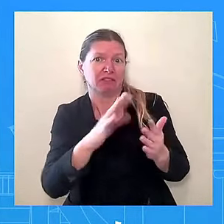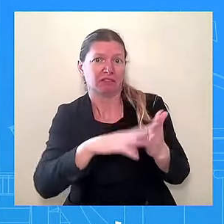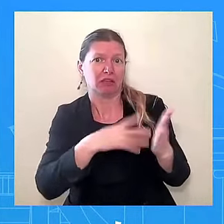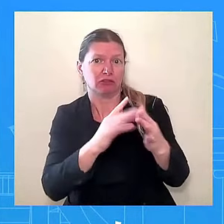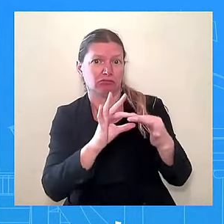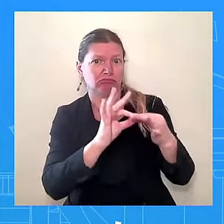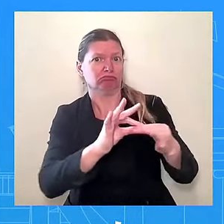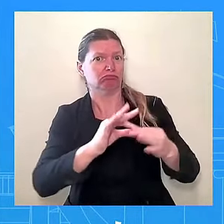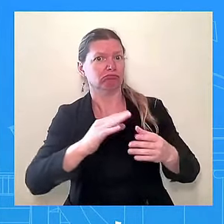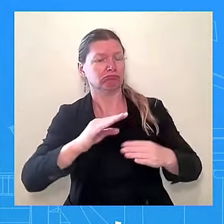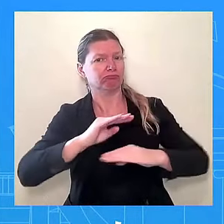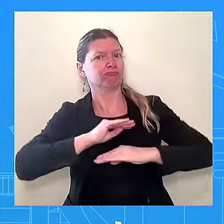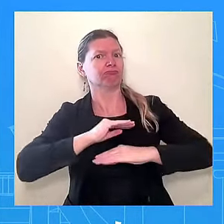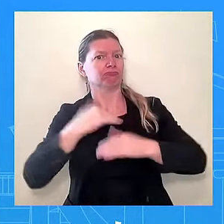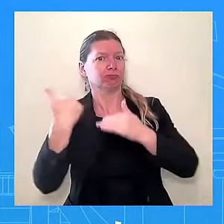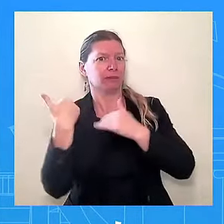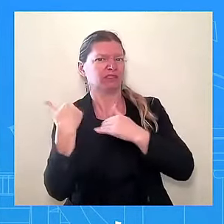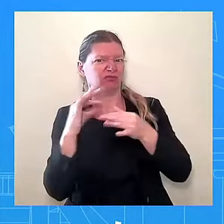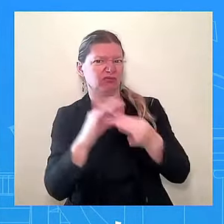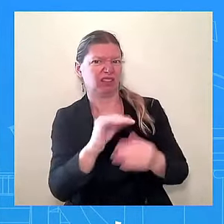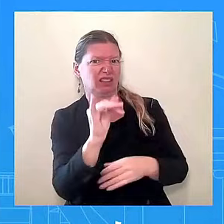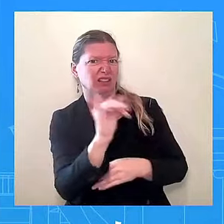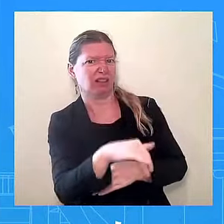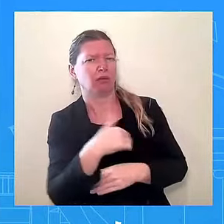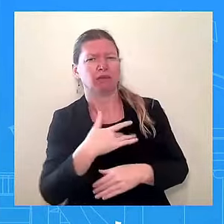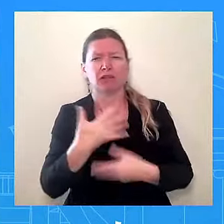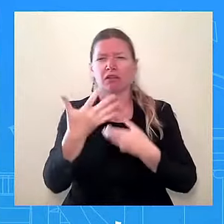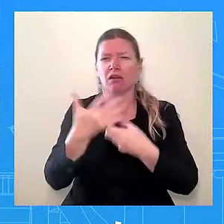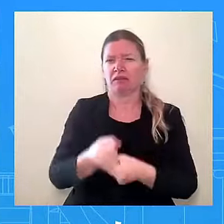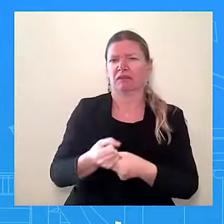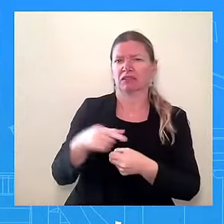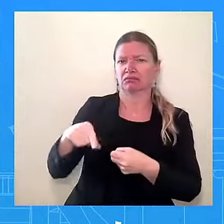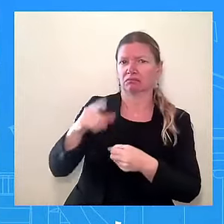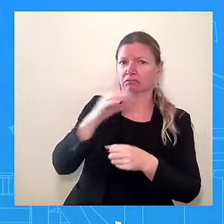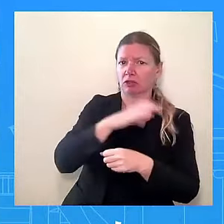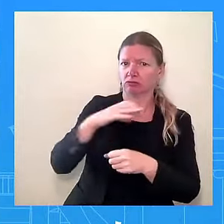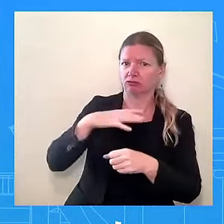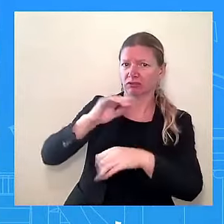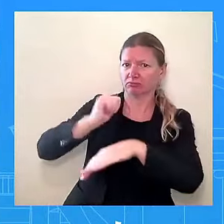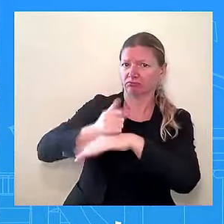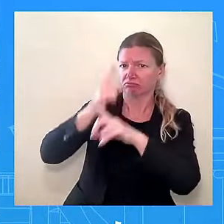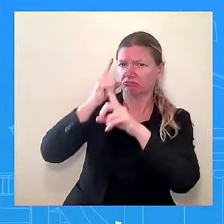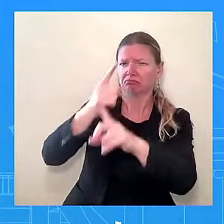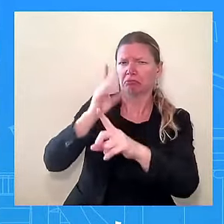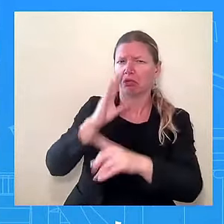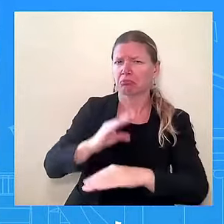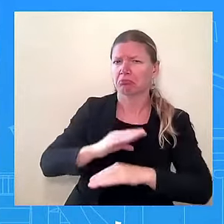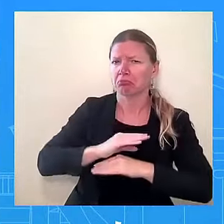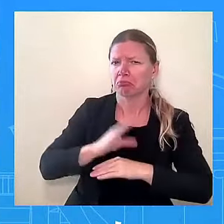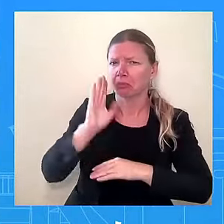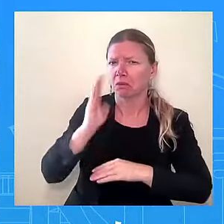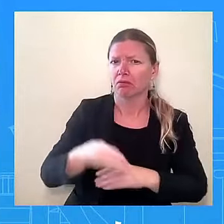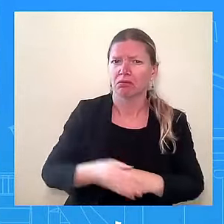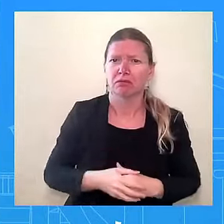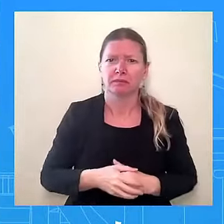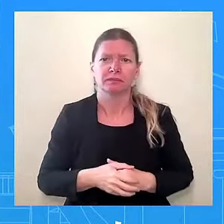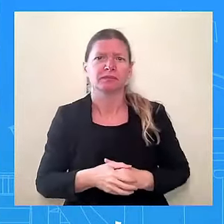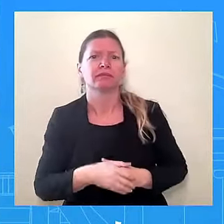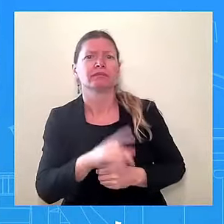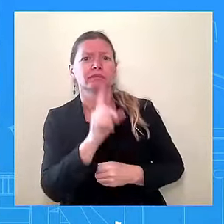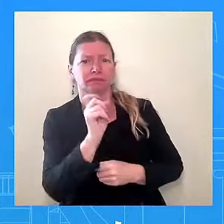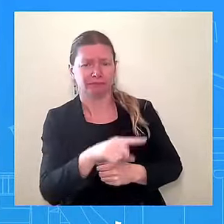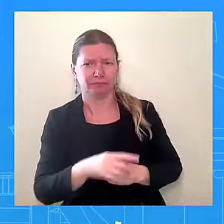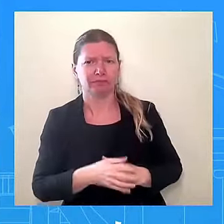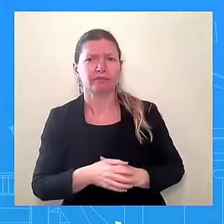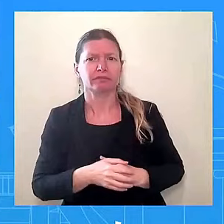in doing so create a lot of new opportunities out there in the countryside. Congress sought to rescind some of the unspent stimulus money during negotiations over